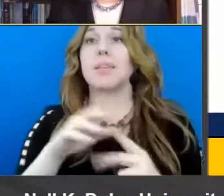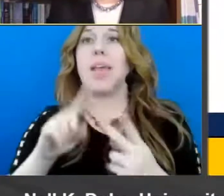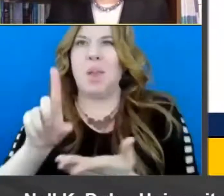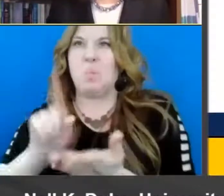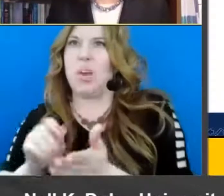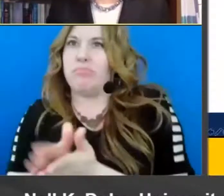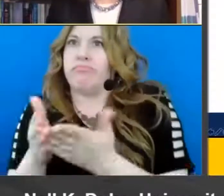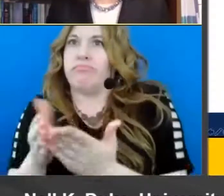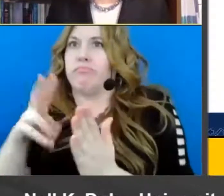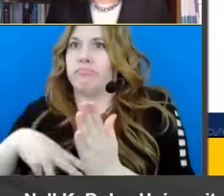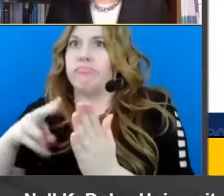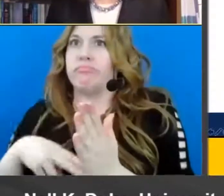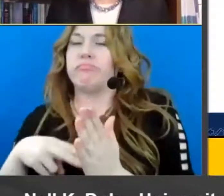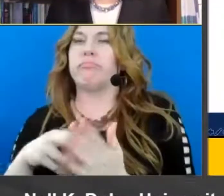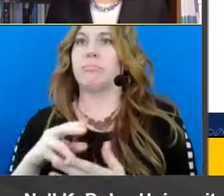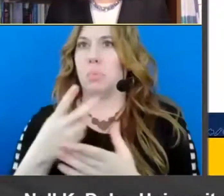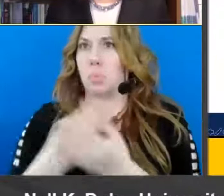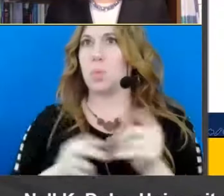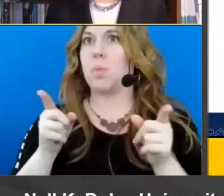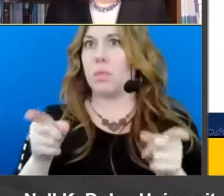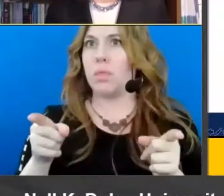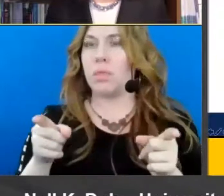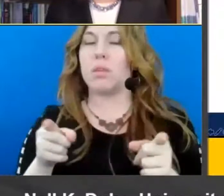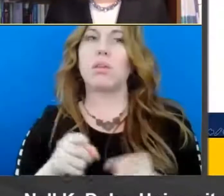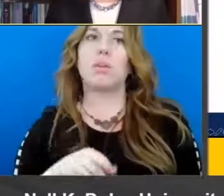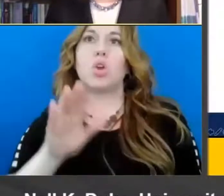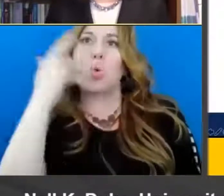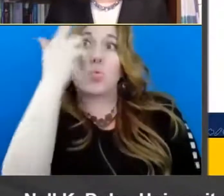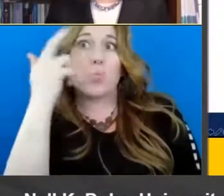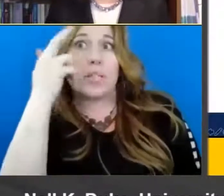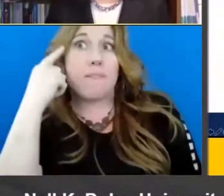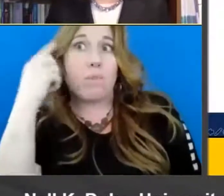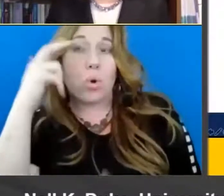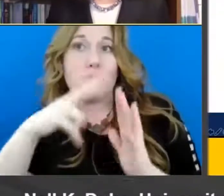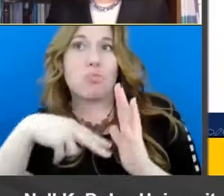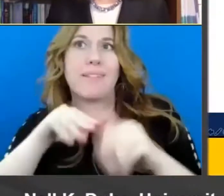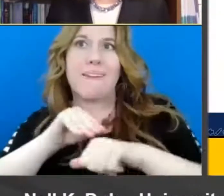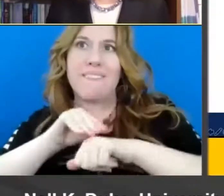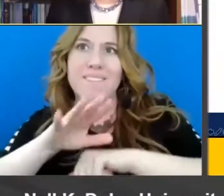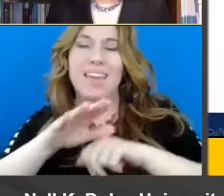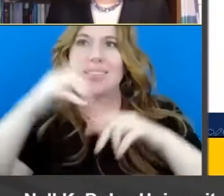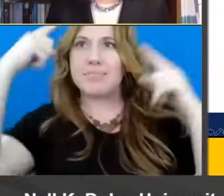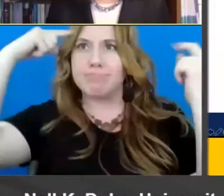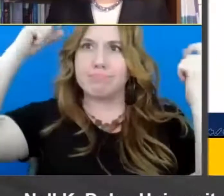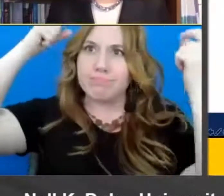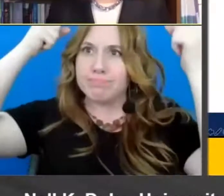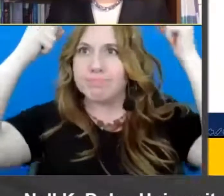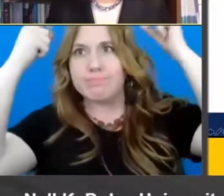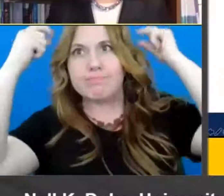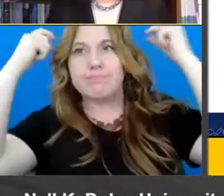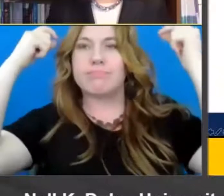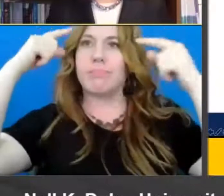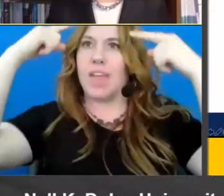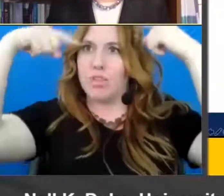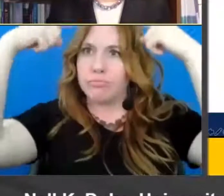-based context so in both um places your purpose for reading actually affects the activities the mental activities in which you engage